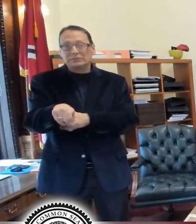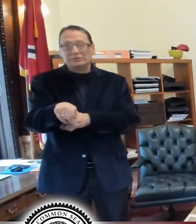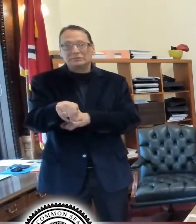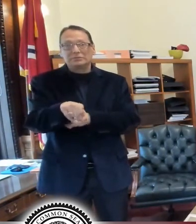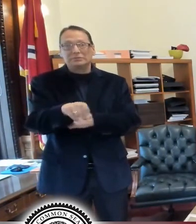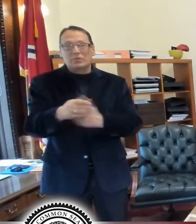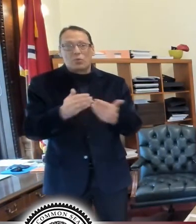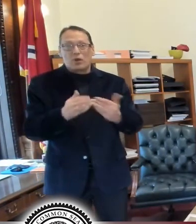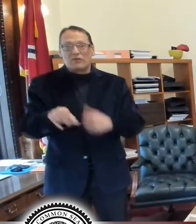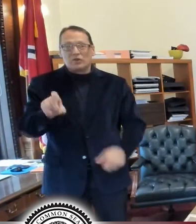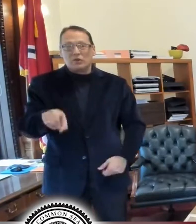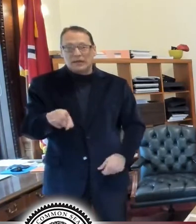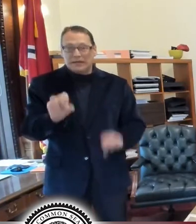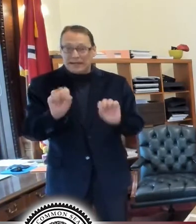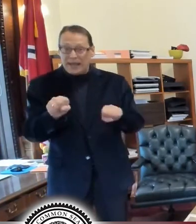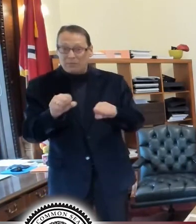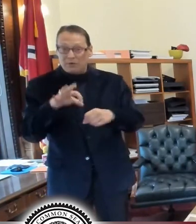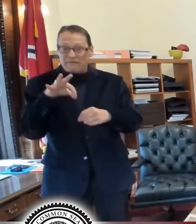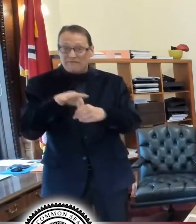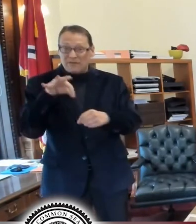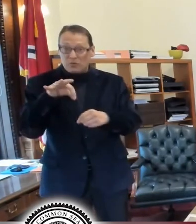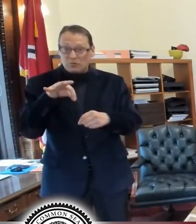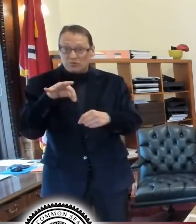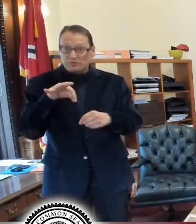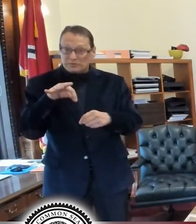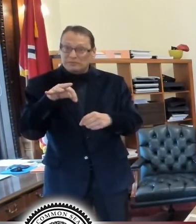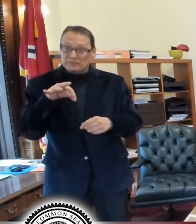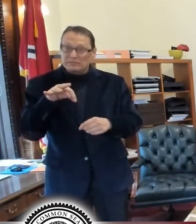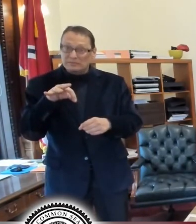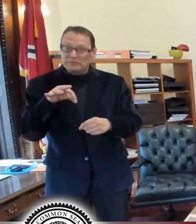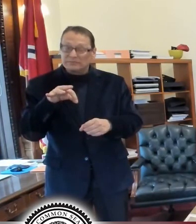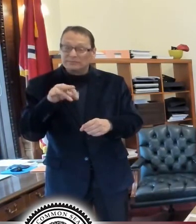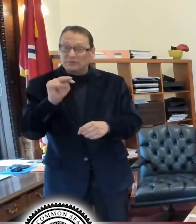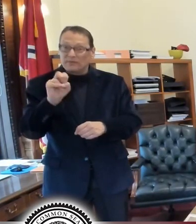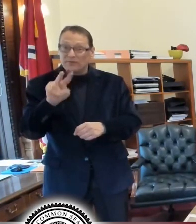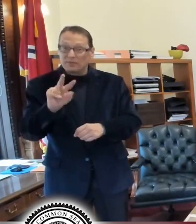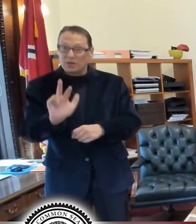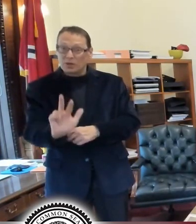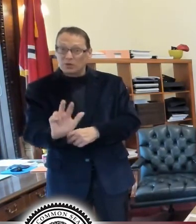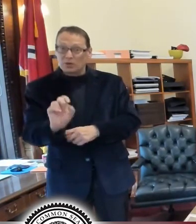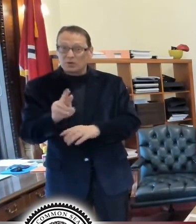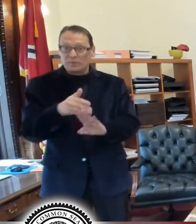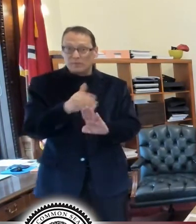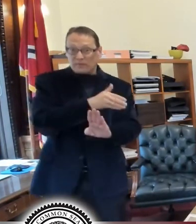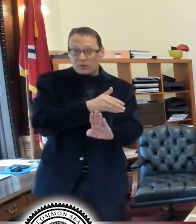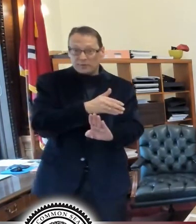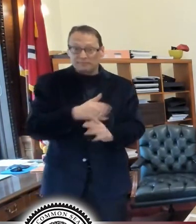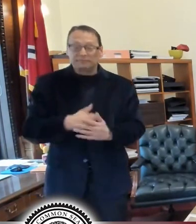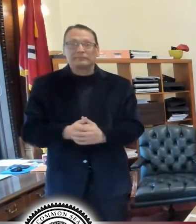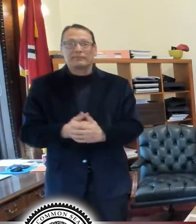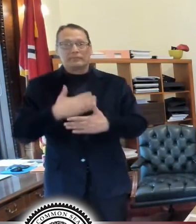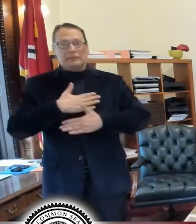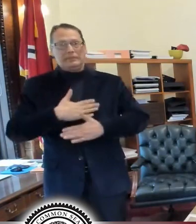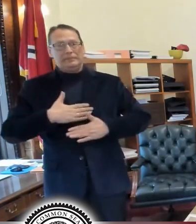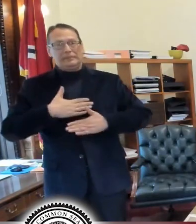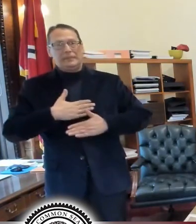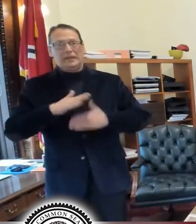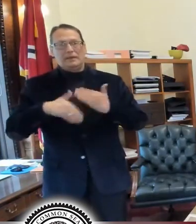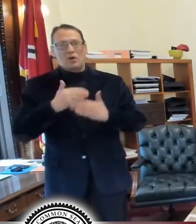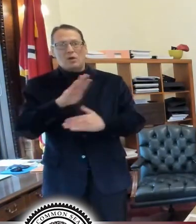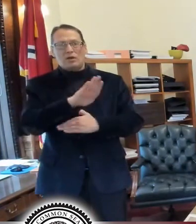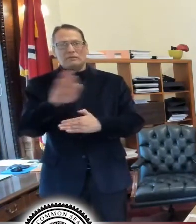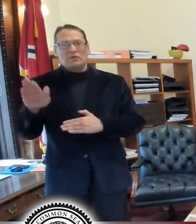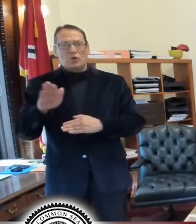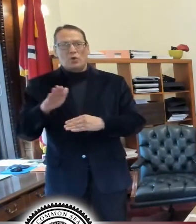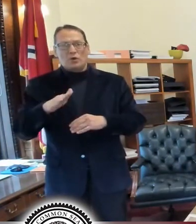get, uh, to vote on election day or before and, um, appreciate everybody taking the